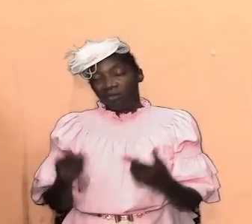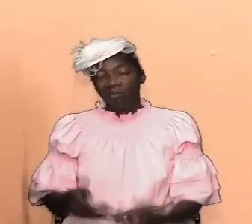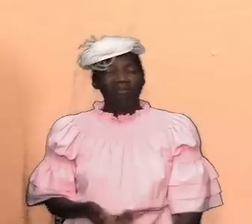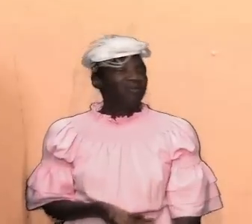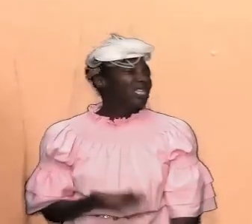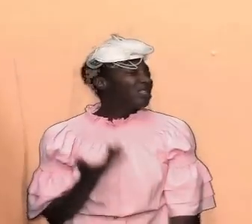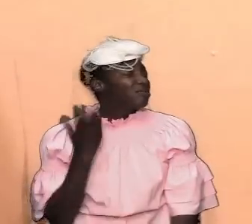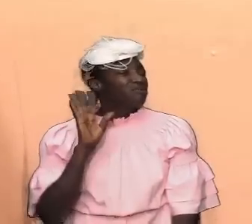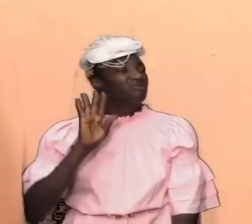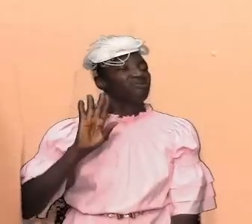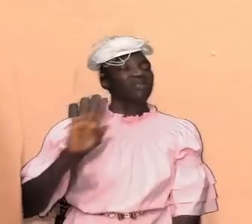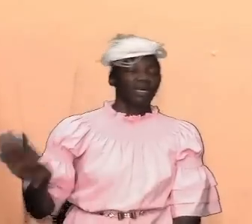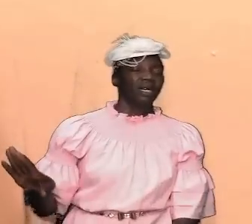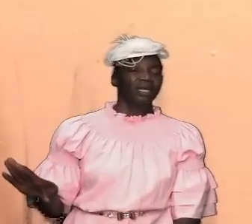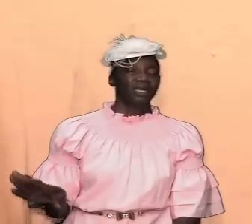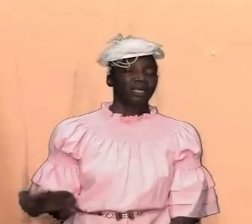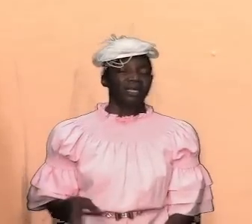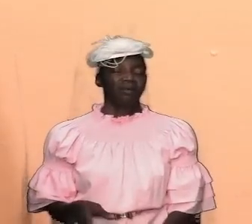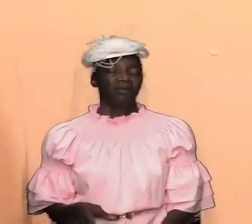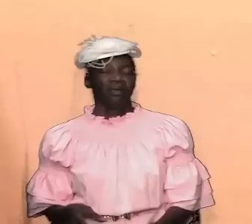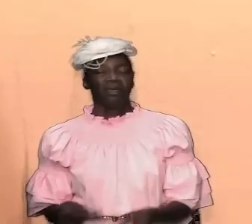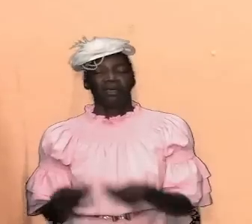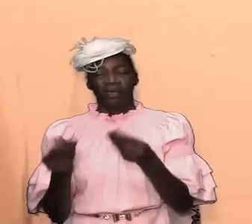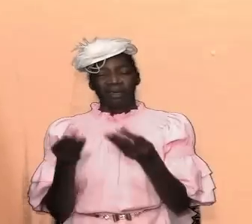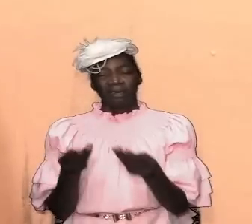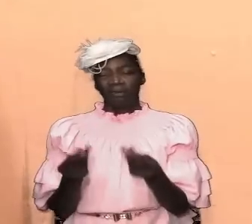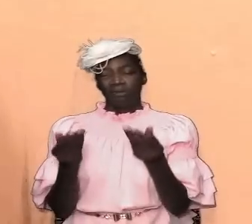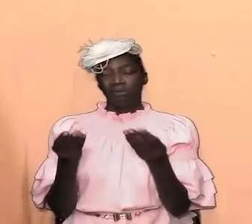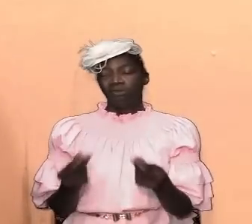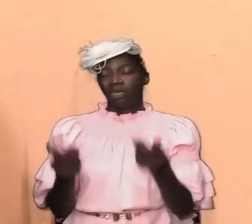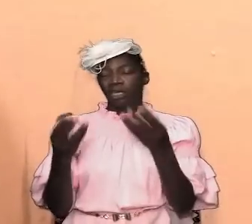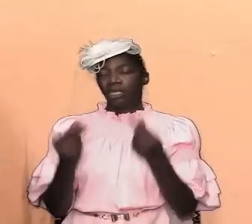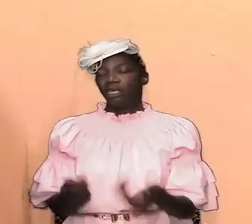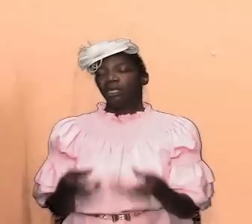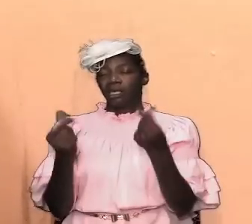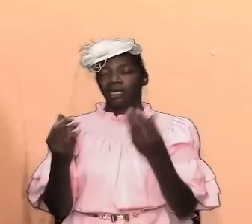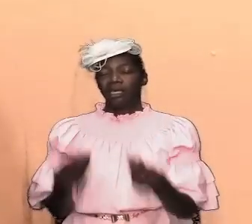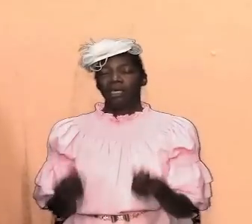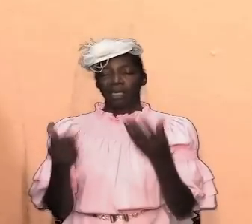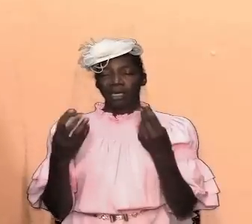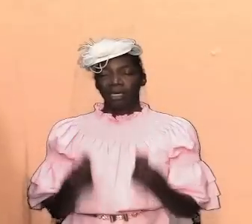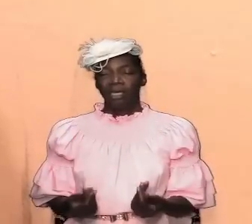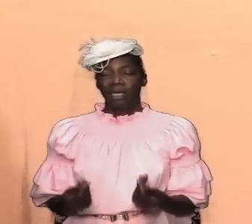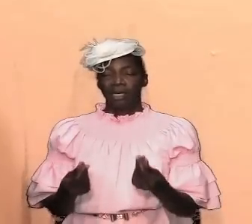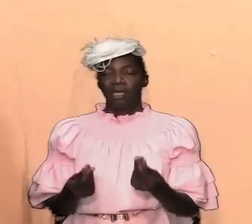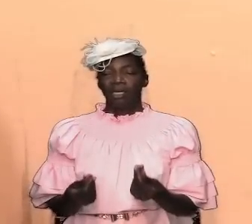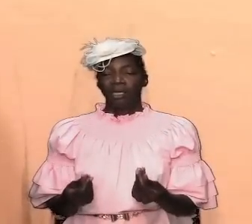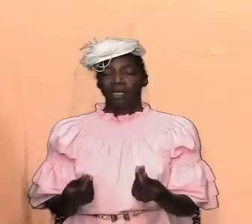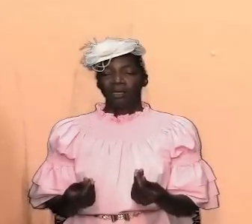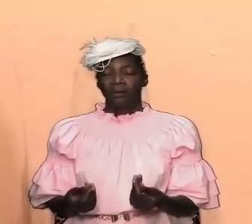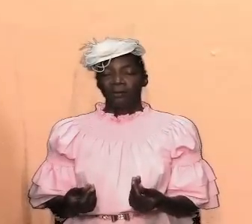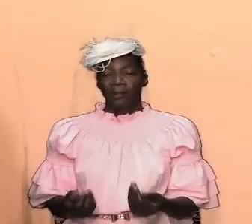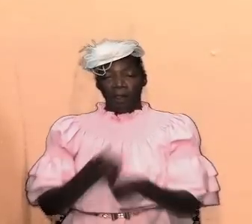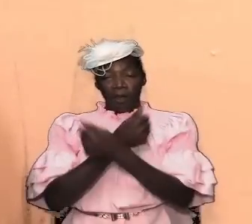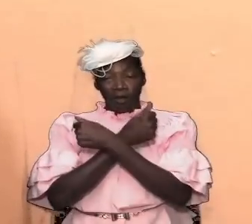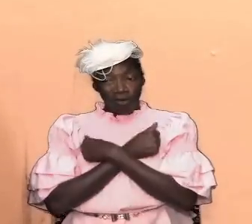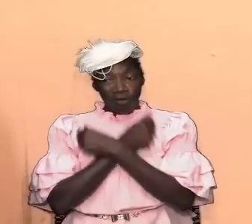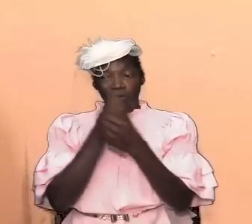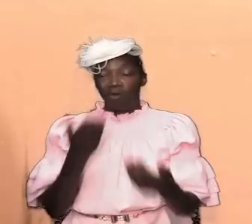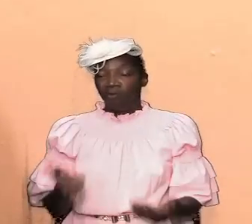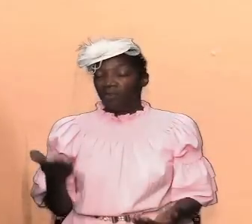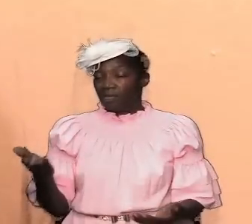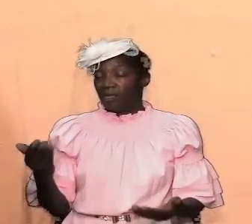and to trample sacred things sometimes it is necessary children of god